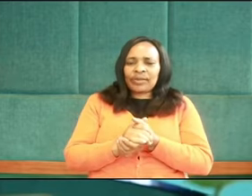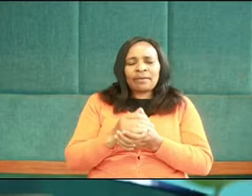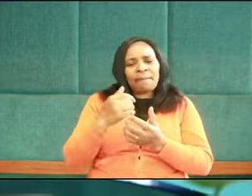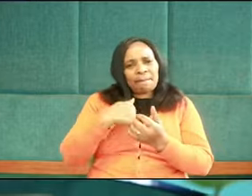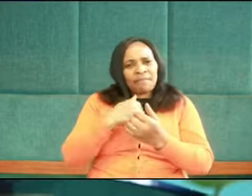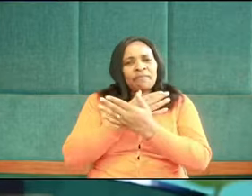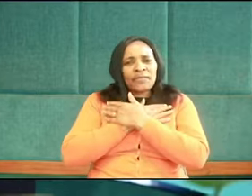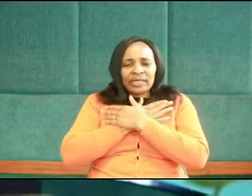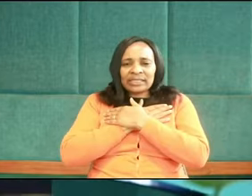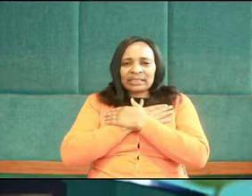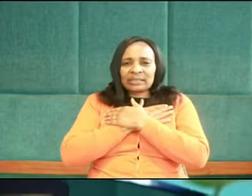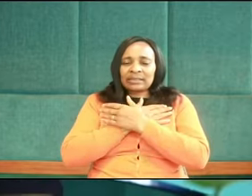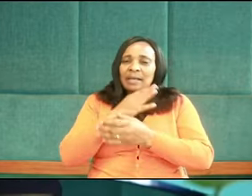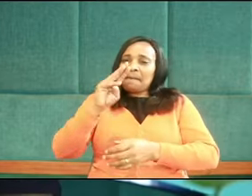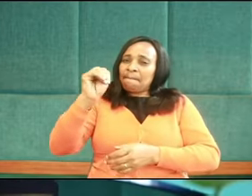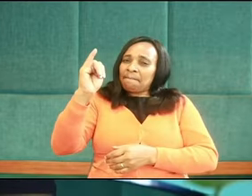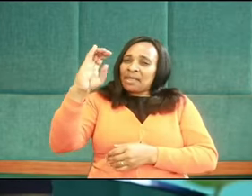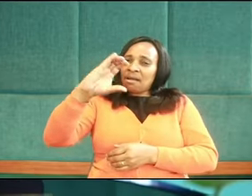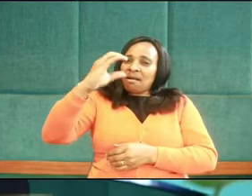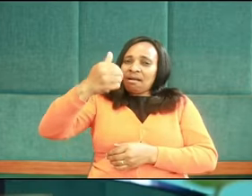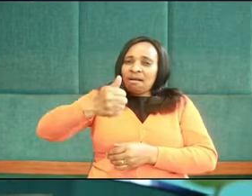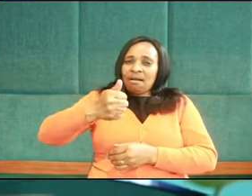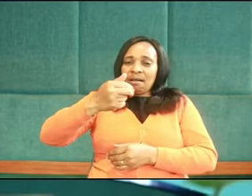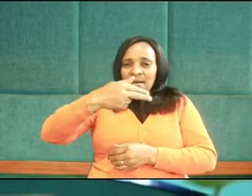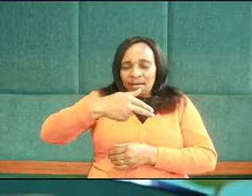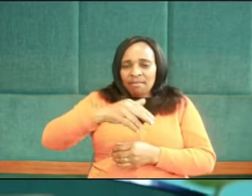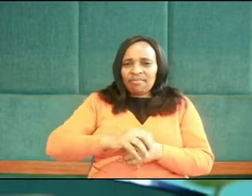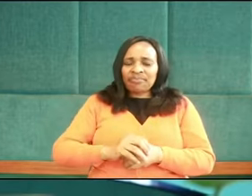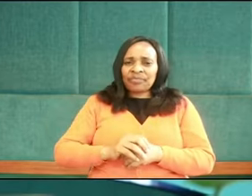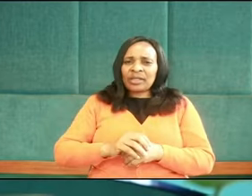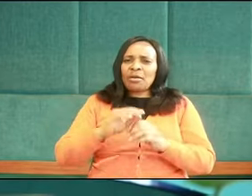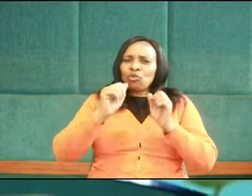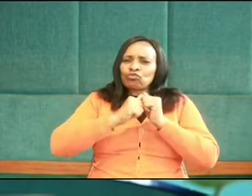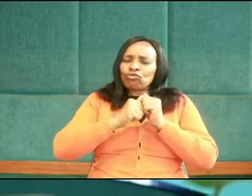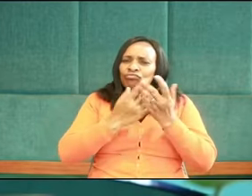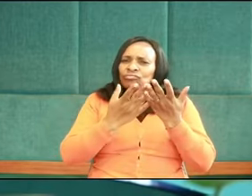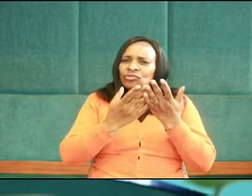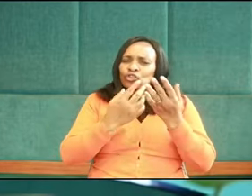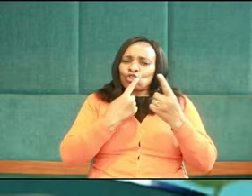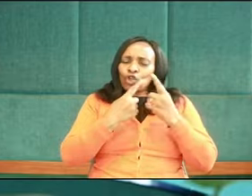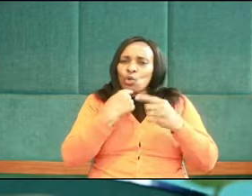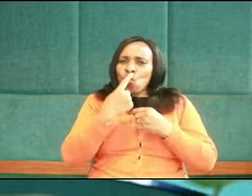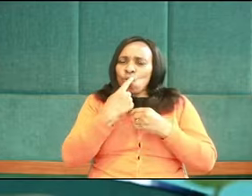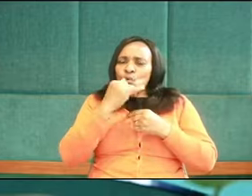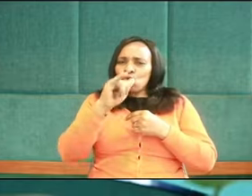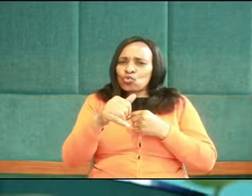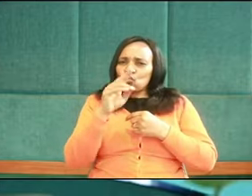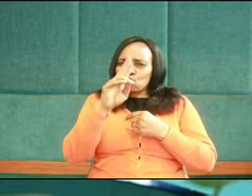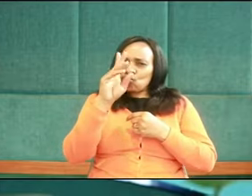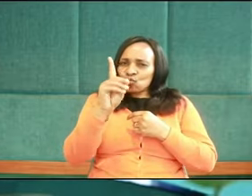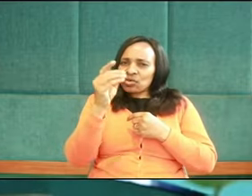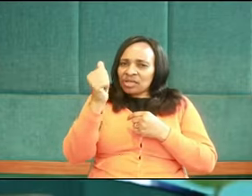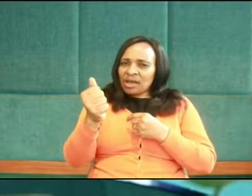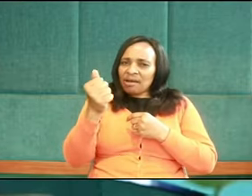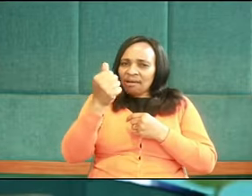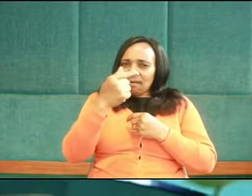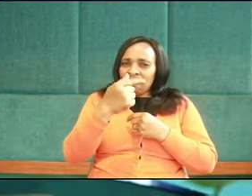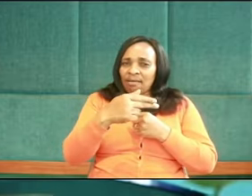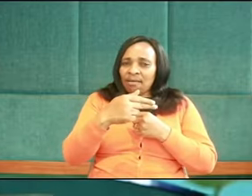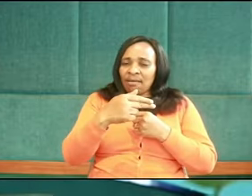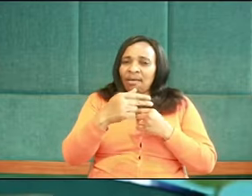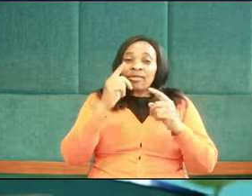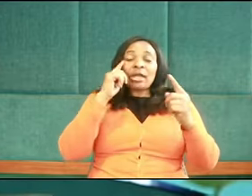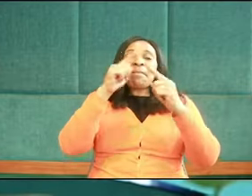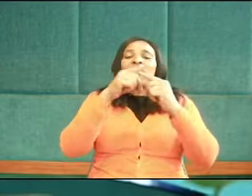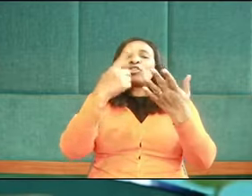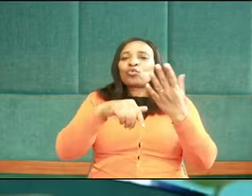Friends, Micah was written to Judah and the purpose of the book was to